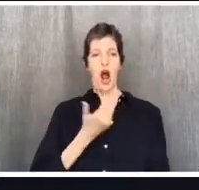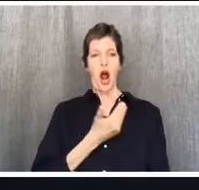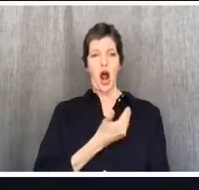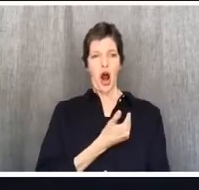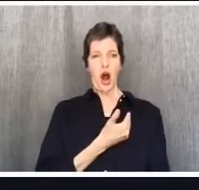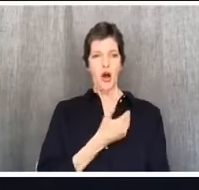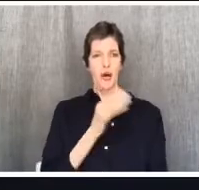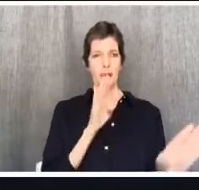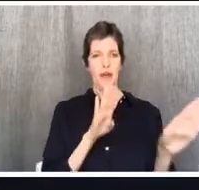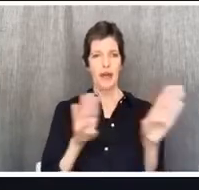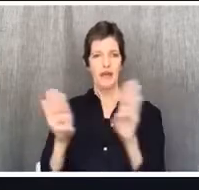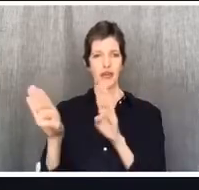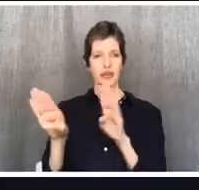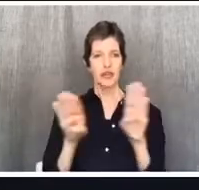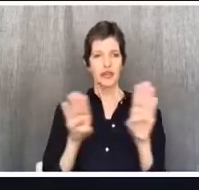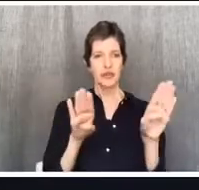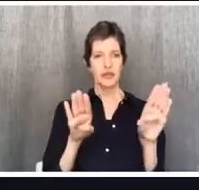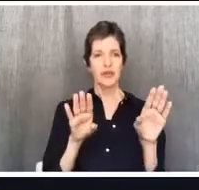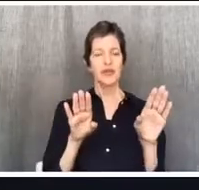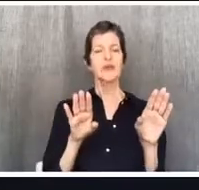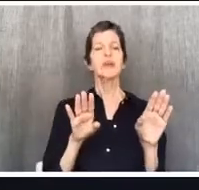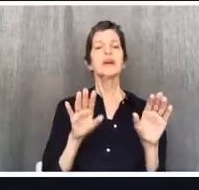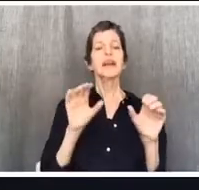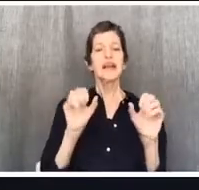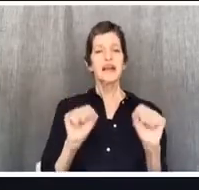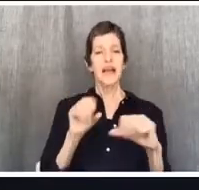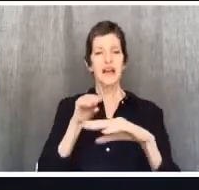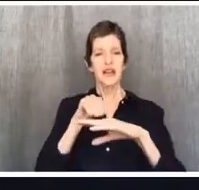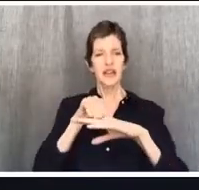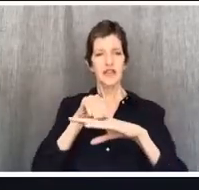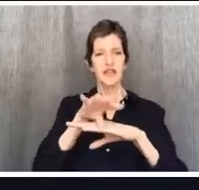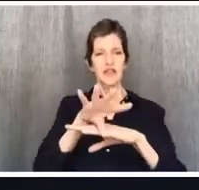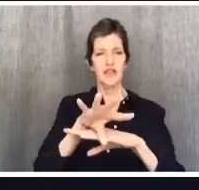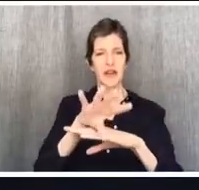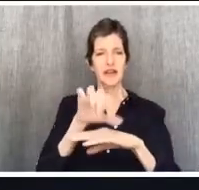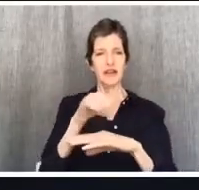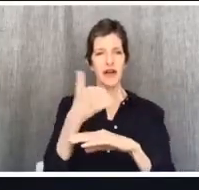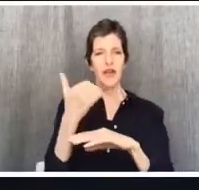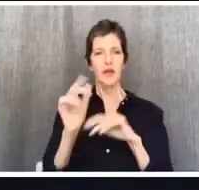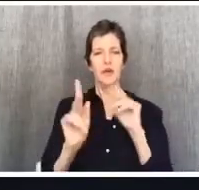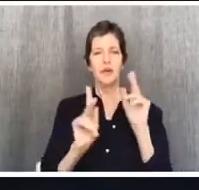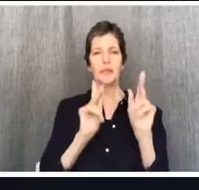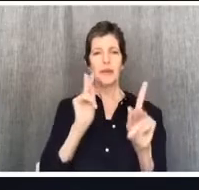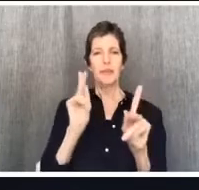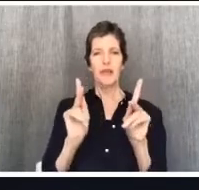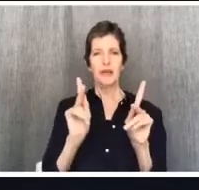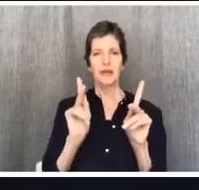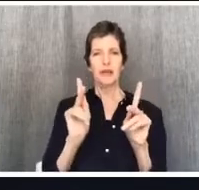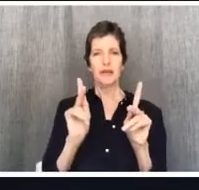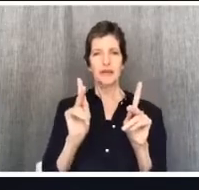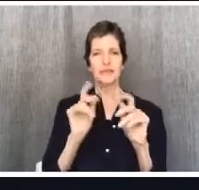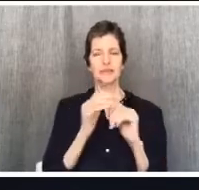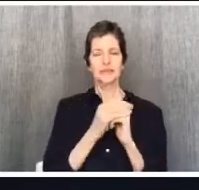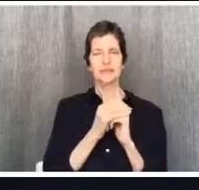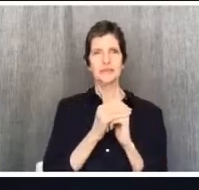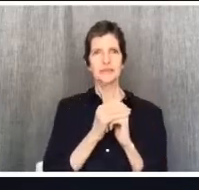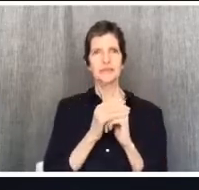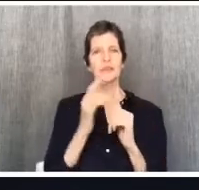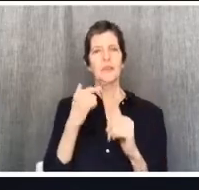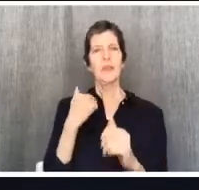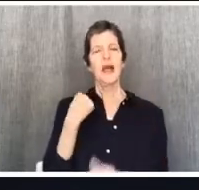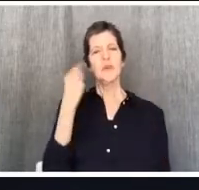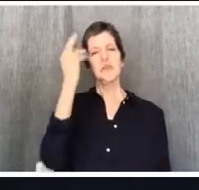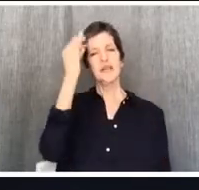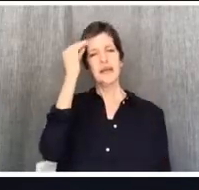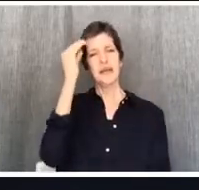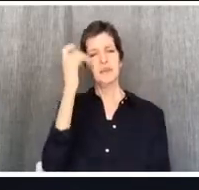other people. Now, want to just offer one warning. As I was preparing this week and I began to think about these two different figures, the legalist and